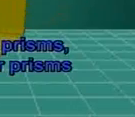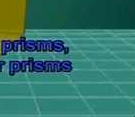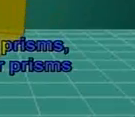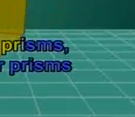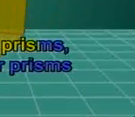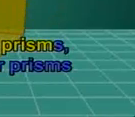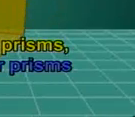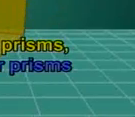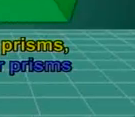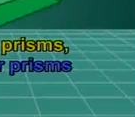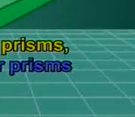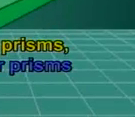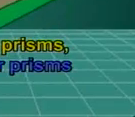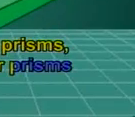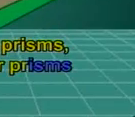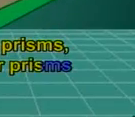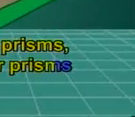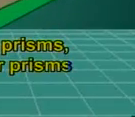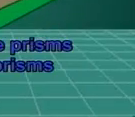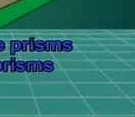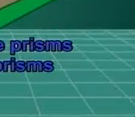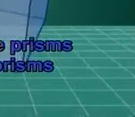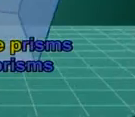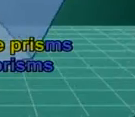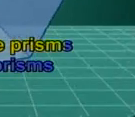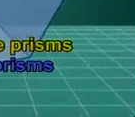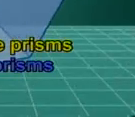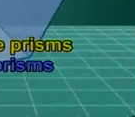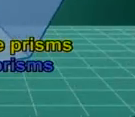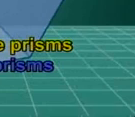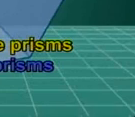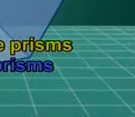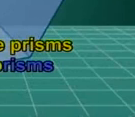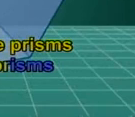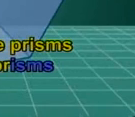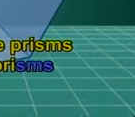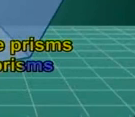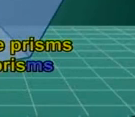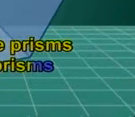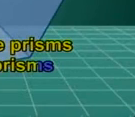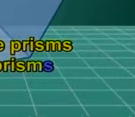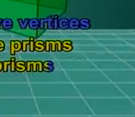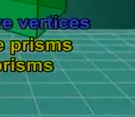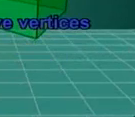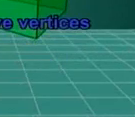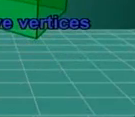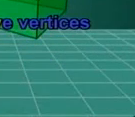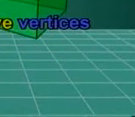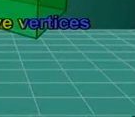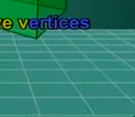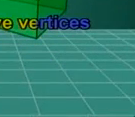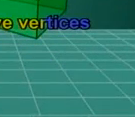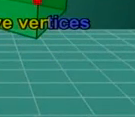Triangular prisms, rectangular prisms, and square prisms are still prisms. And they